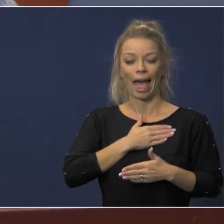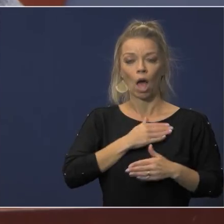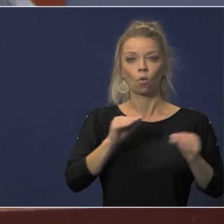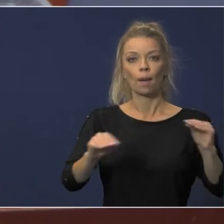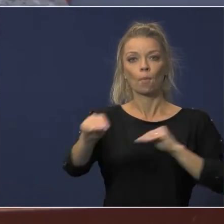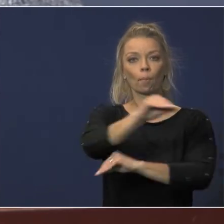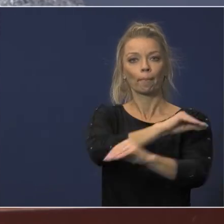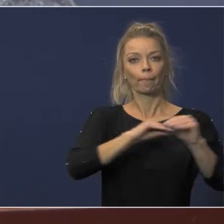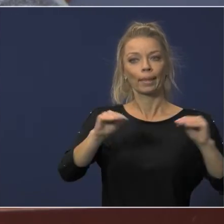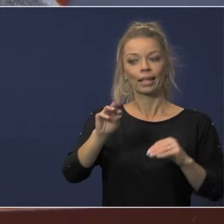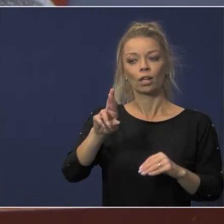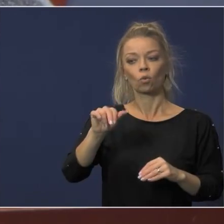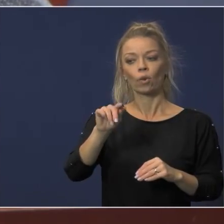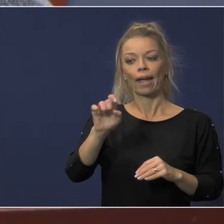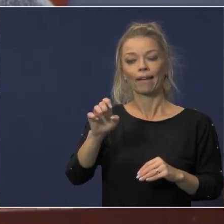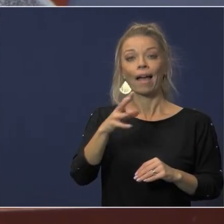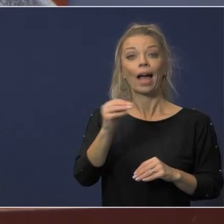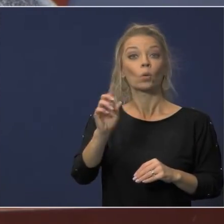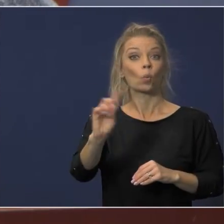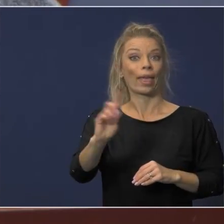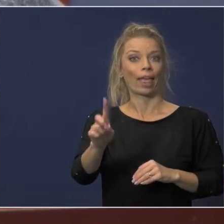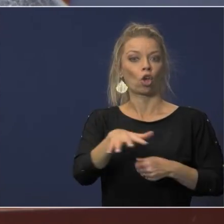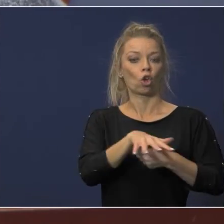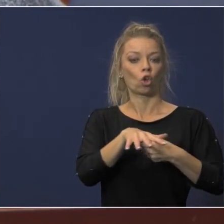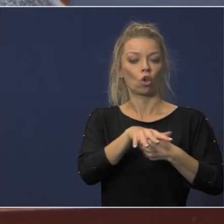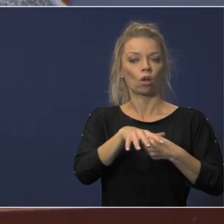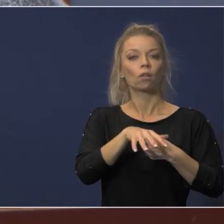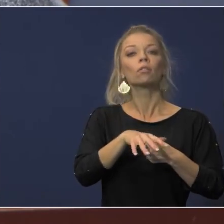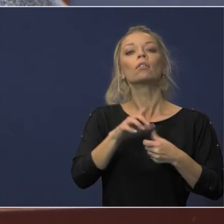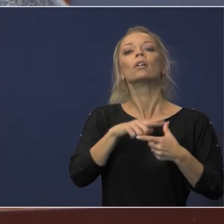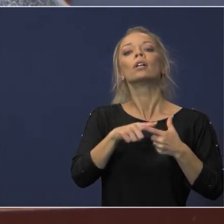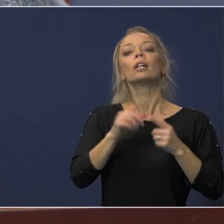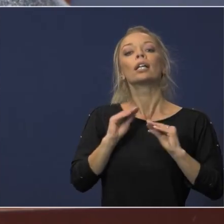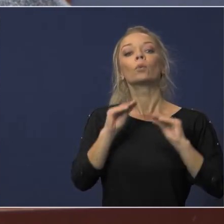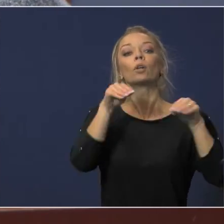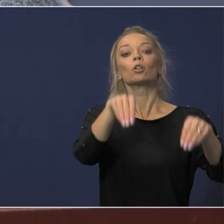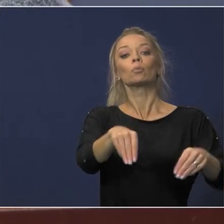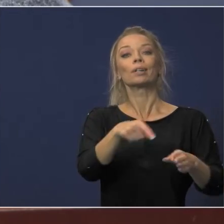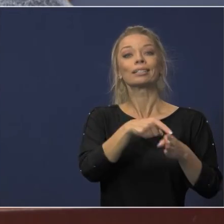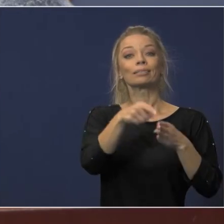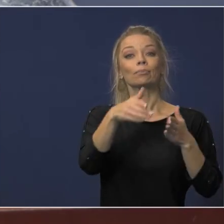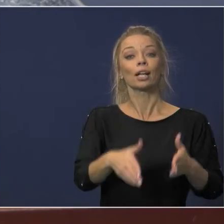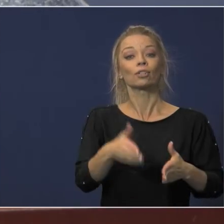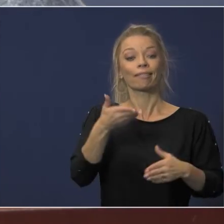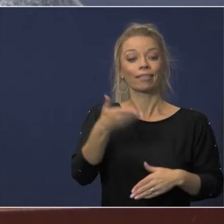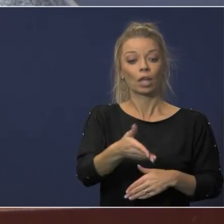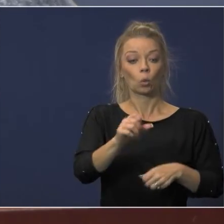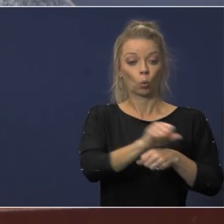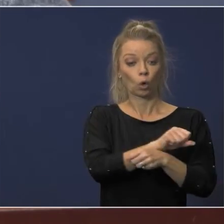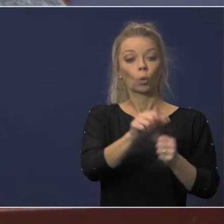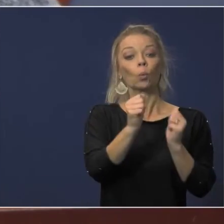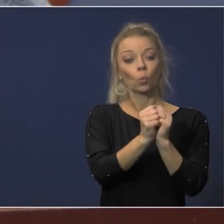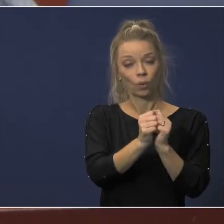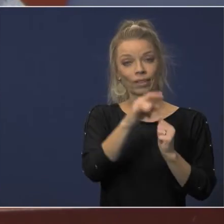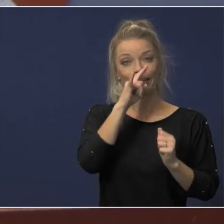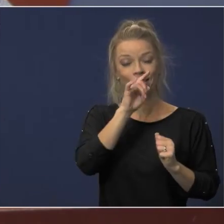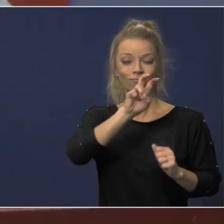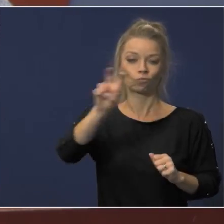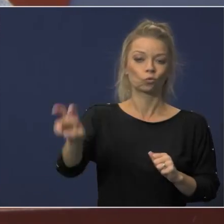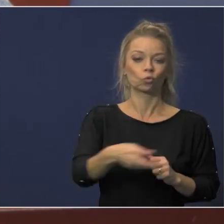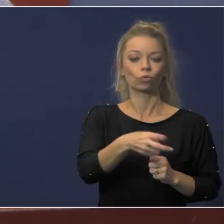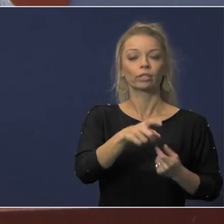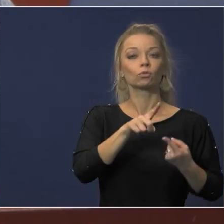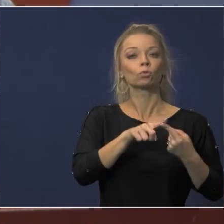only was but where the main areas were and then we placed our transition specialists there to work with kids that have transitioned or new to the district